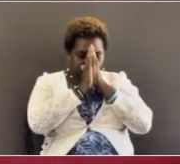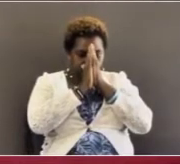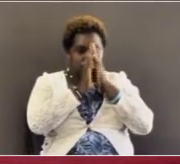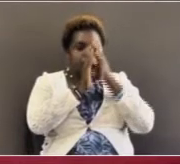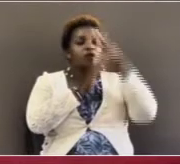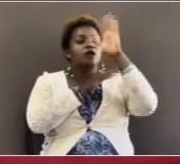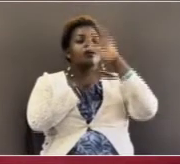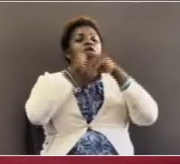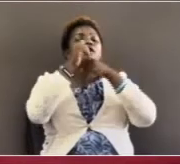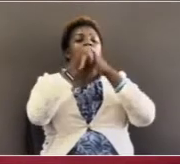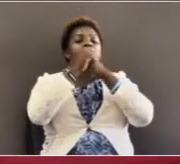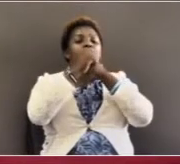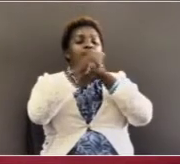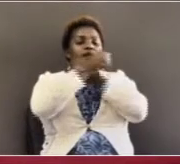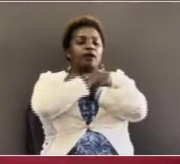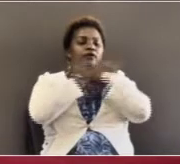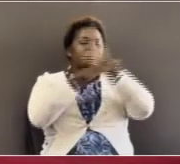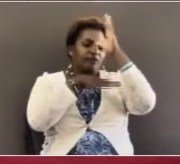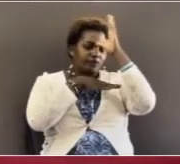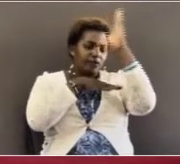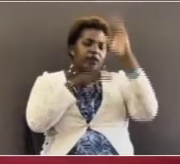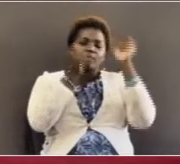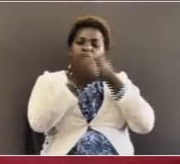dear loving father we can't do without you